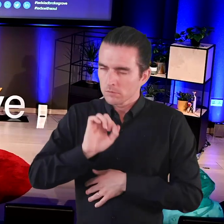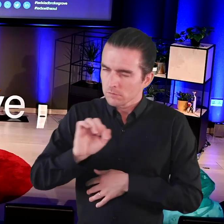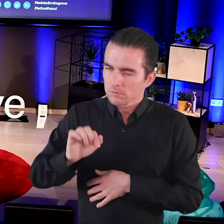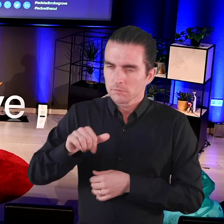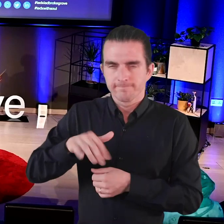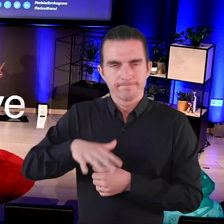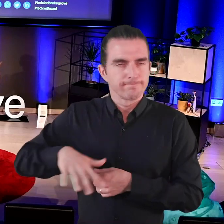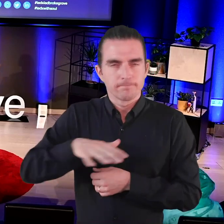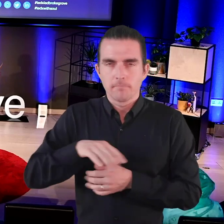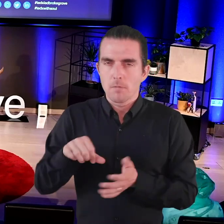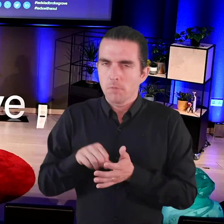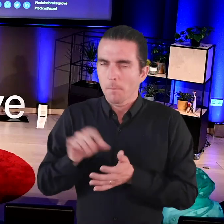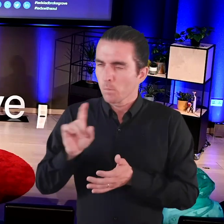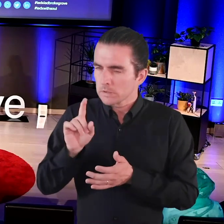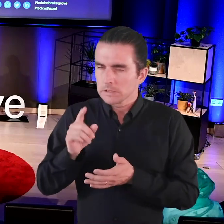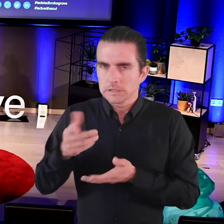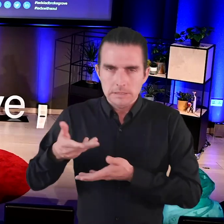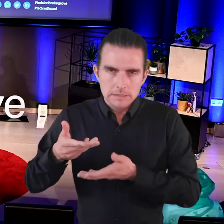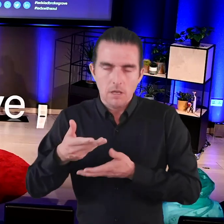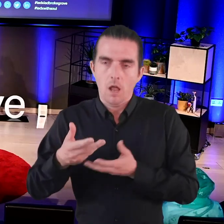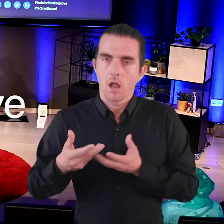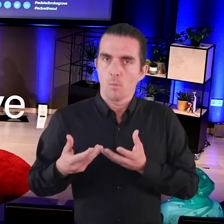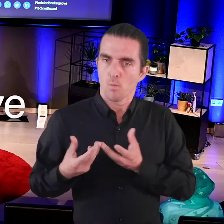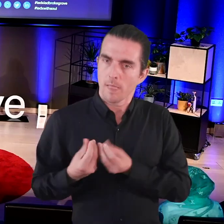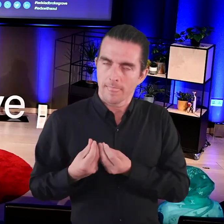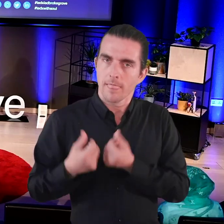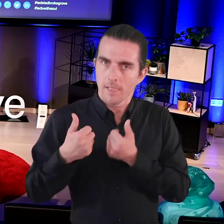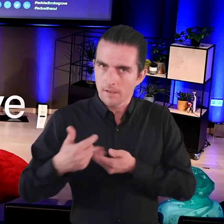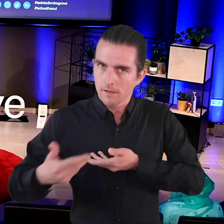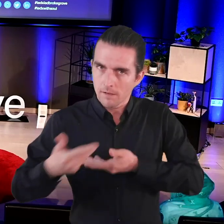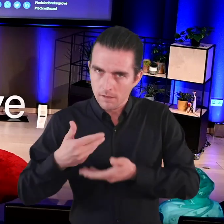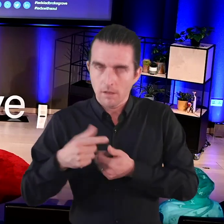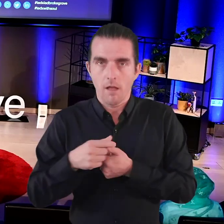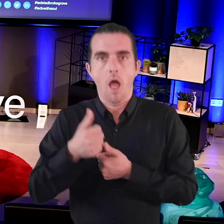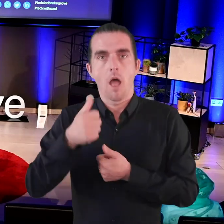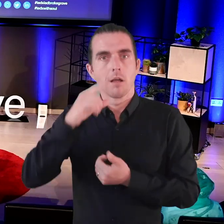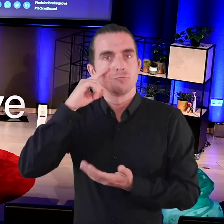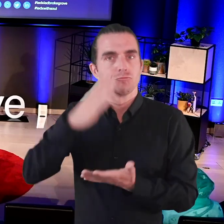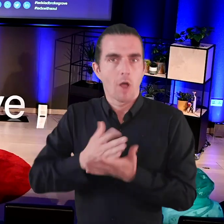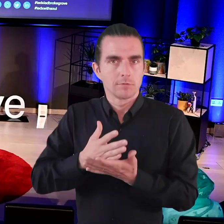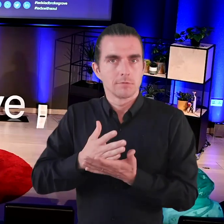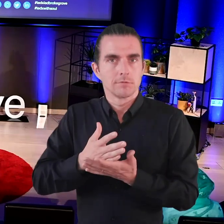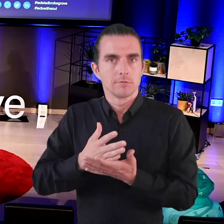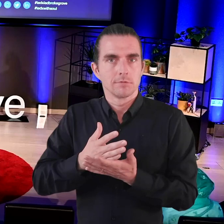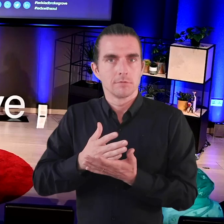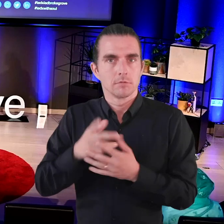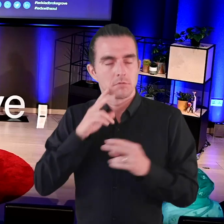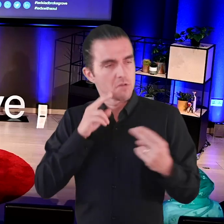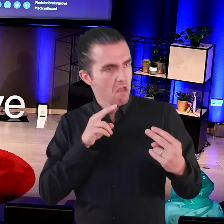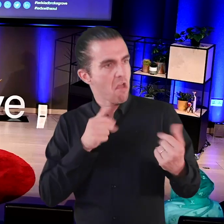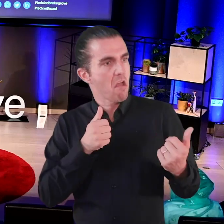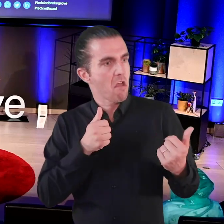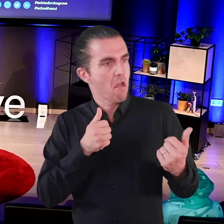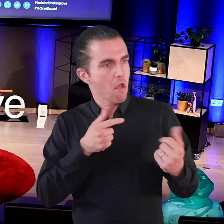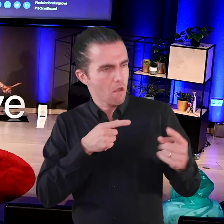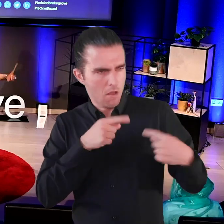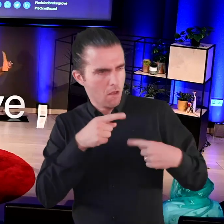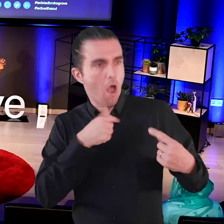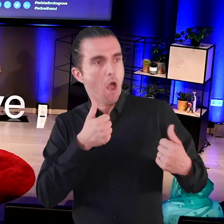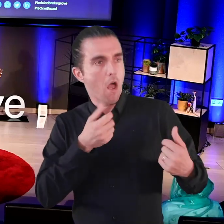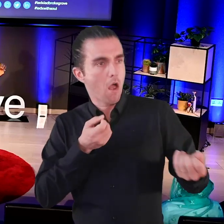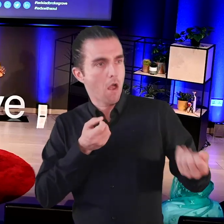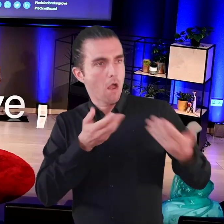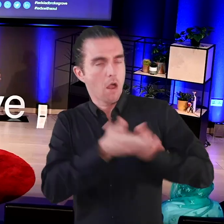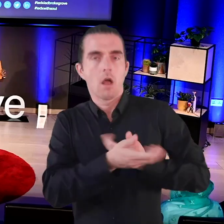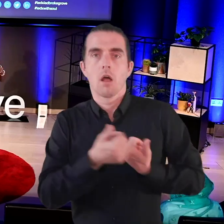meet and discuss about the local problems as peers. The trust. Both sides had to